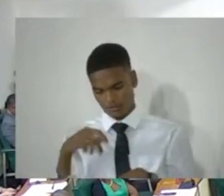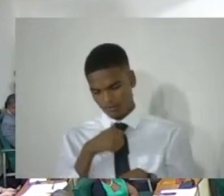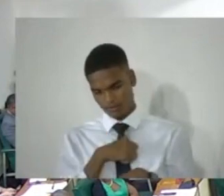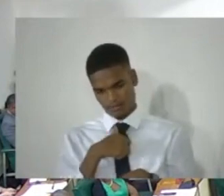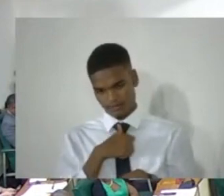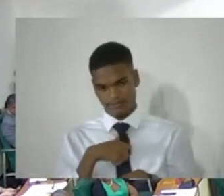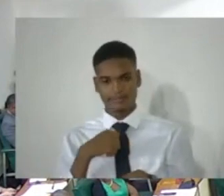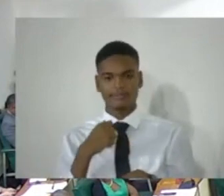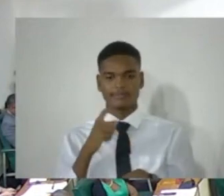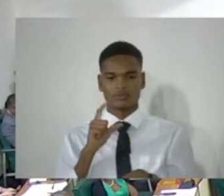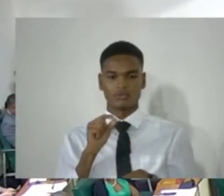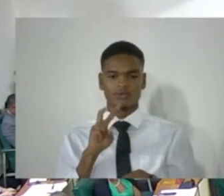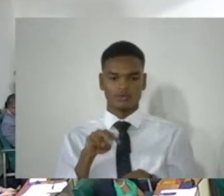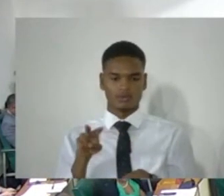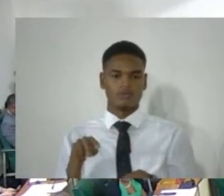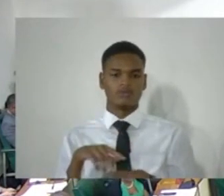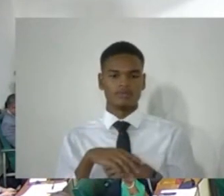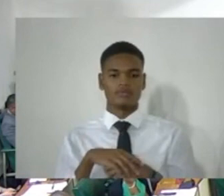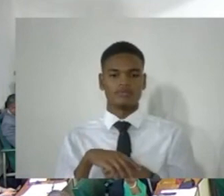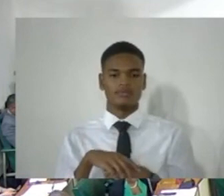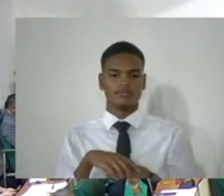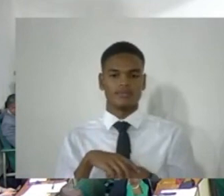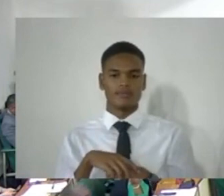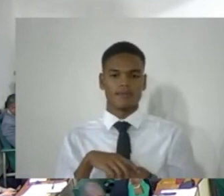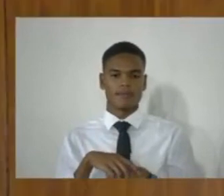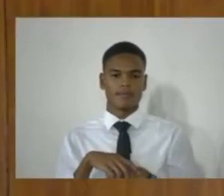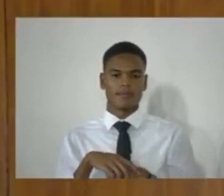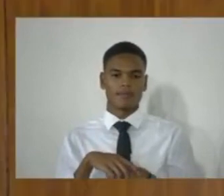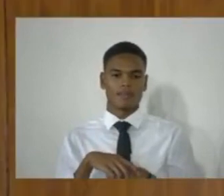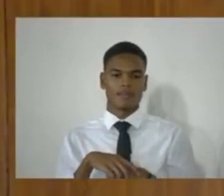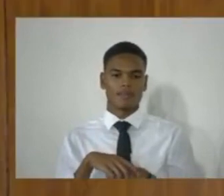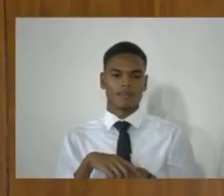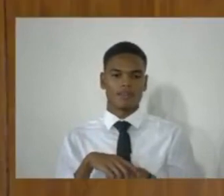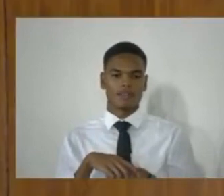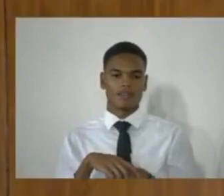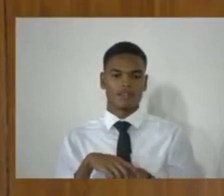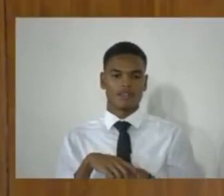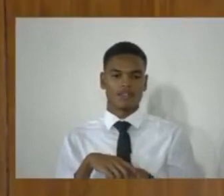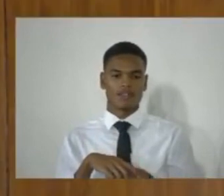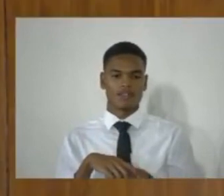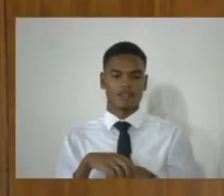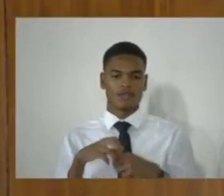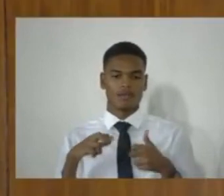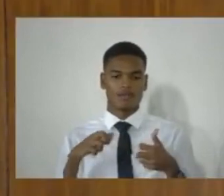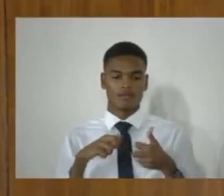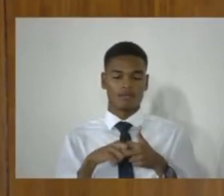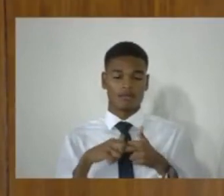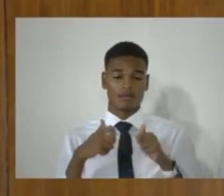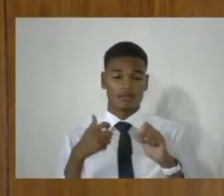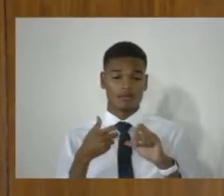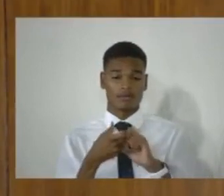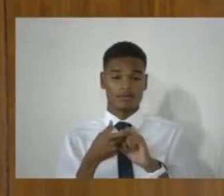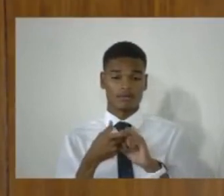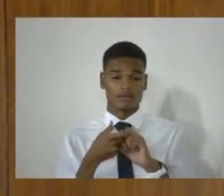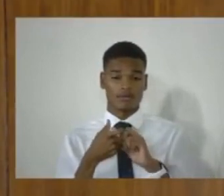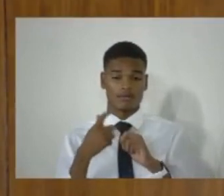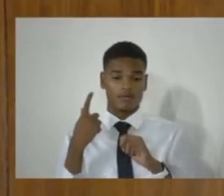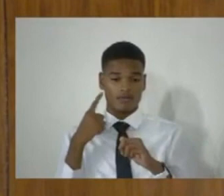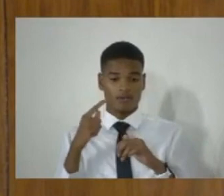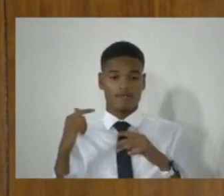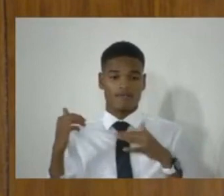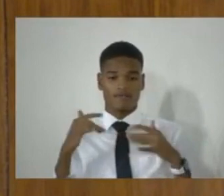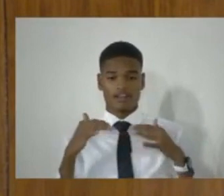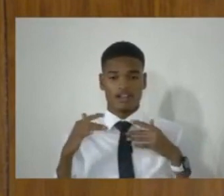Madam Speaker, the problem of violent crime